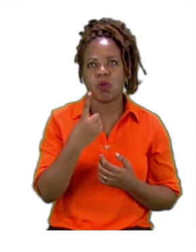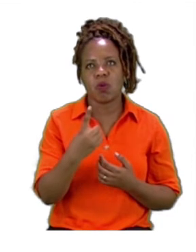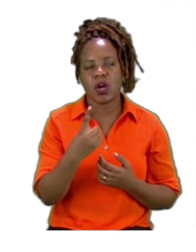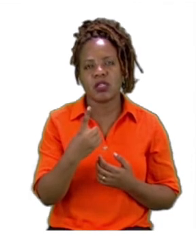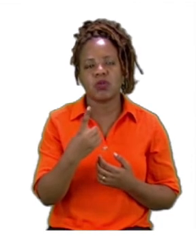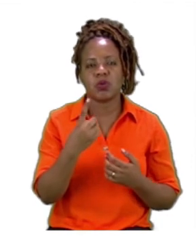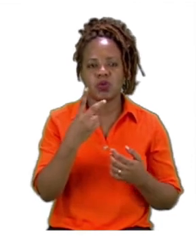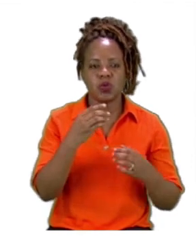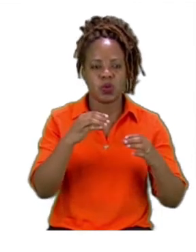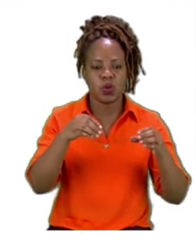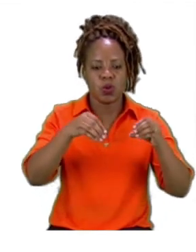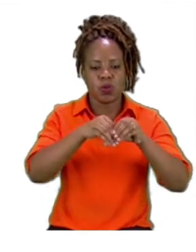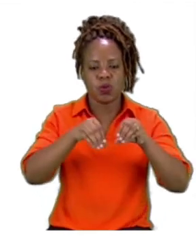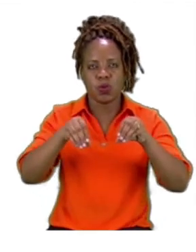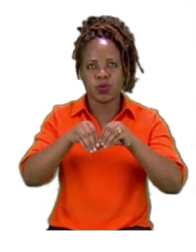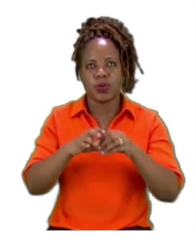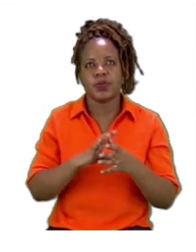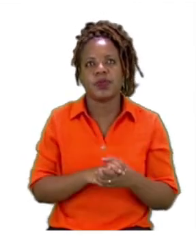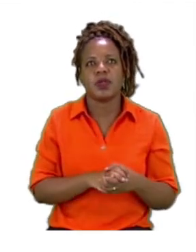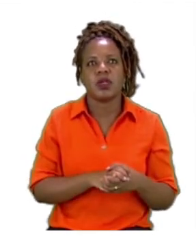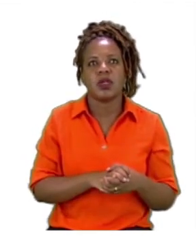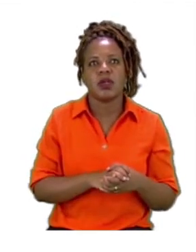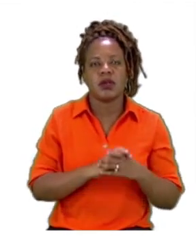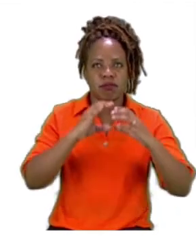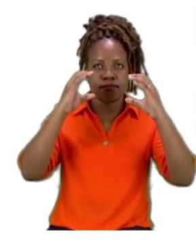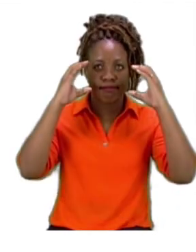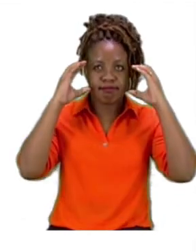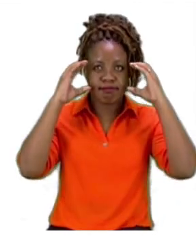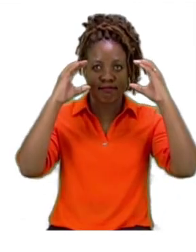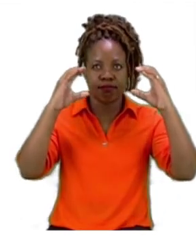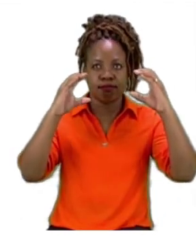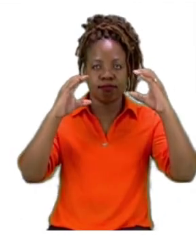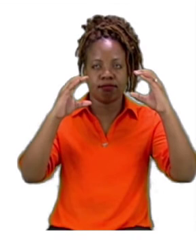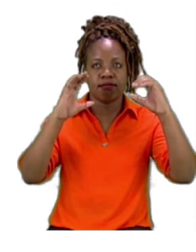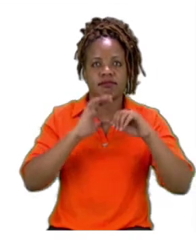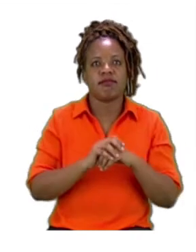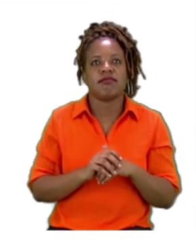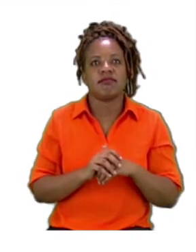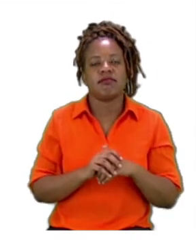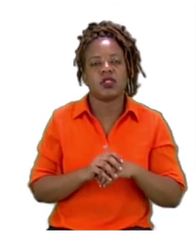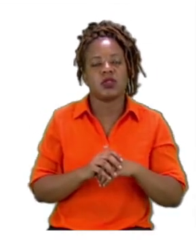A bus is part of road transport that is used to transport many people at a time.